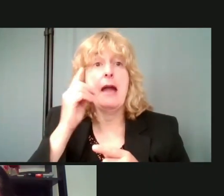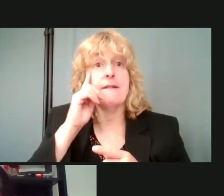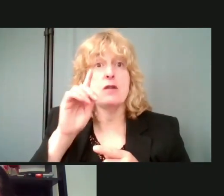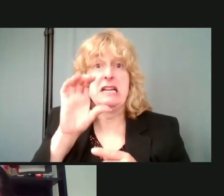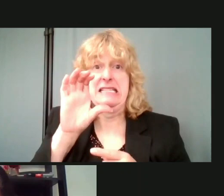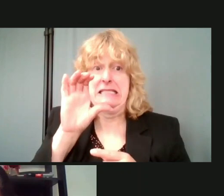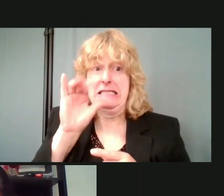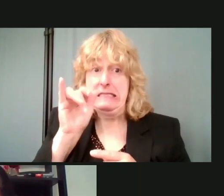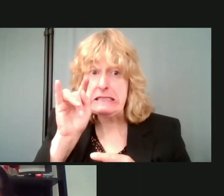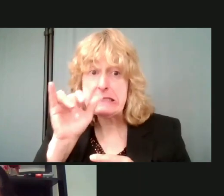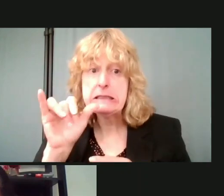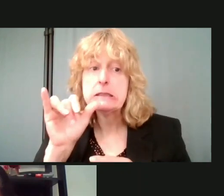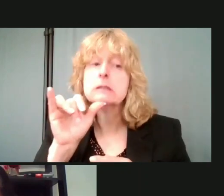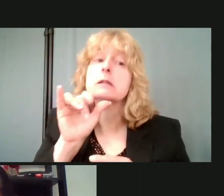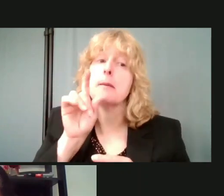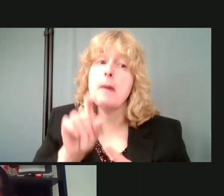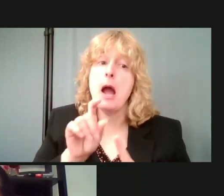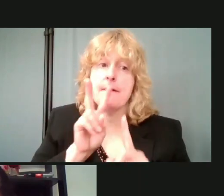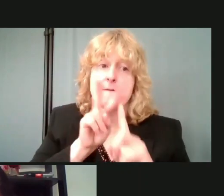by August 9th.